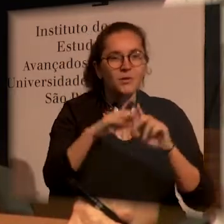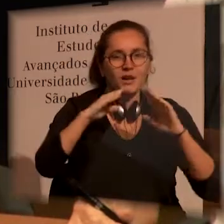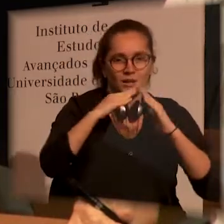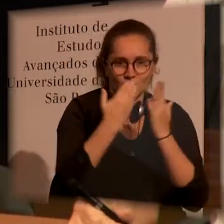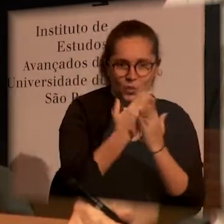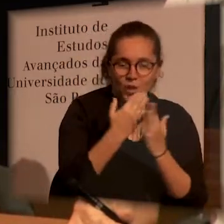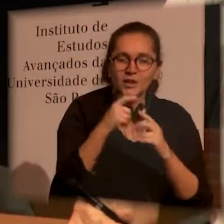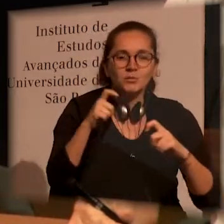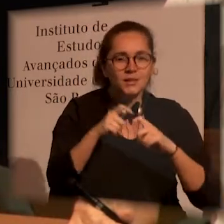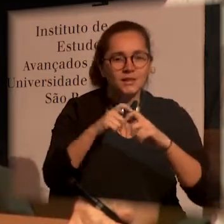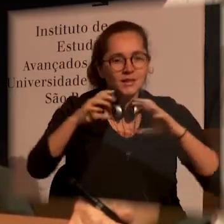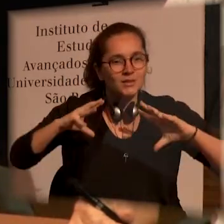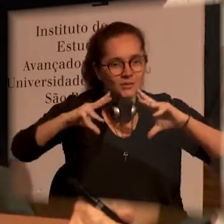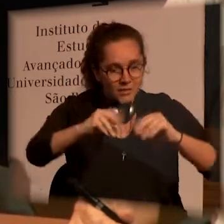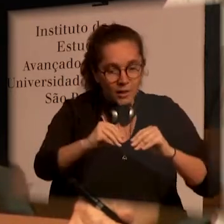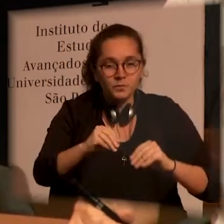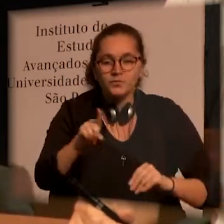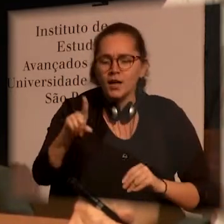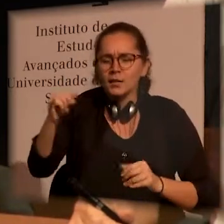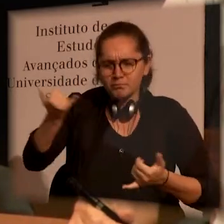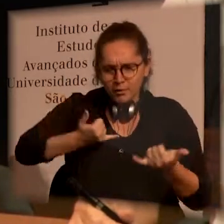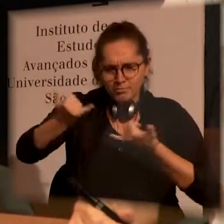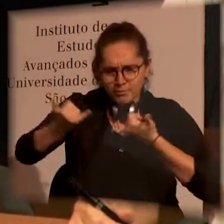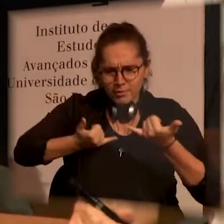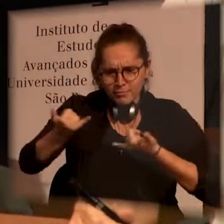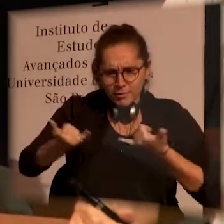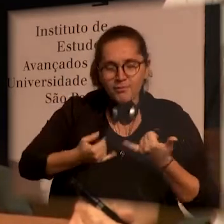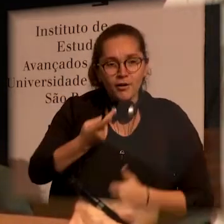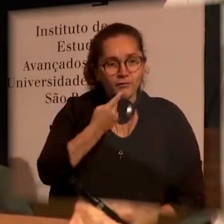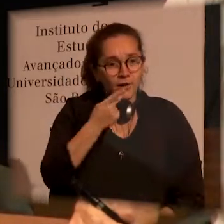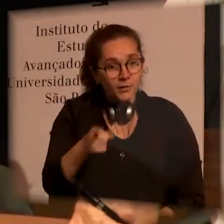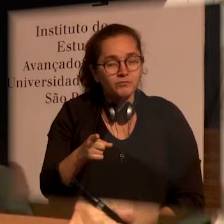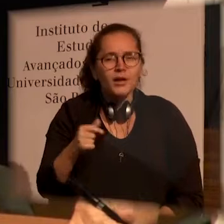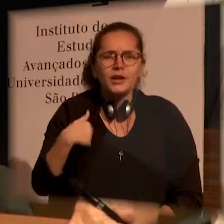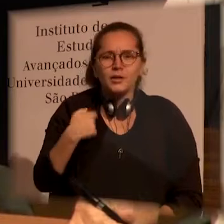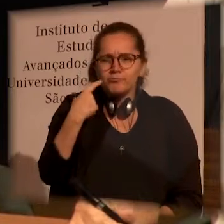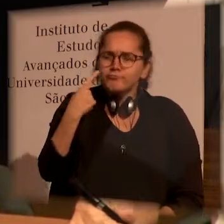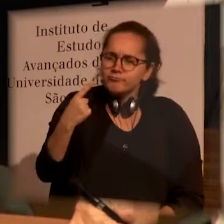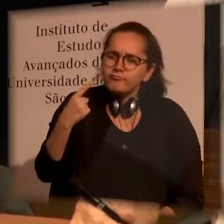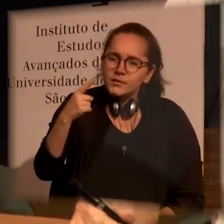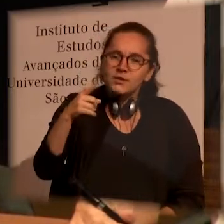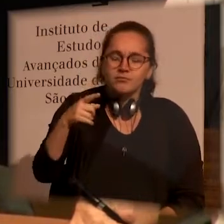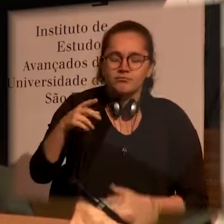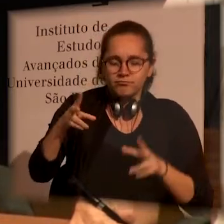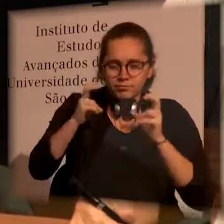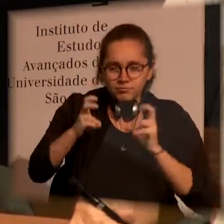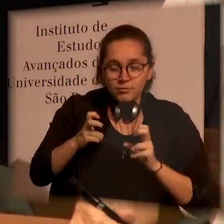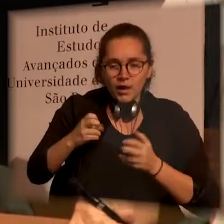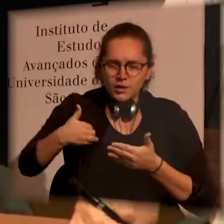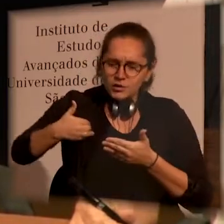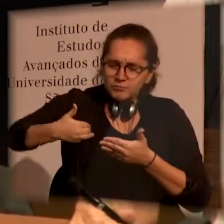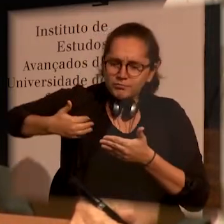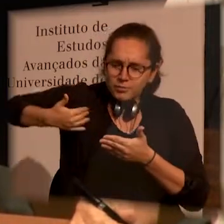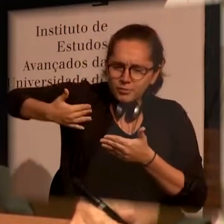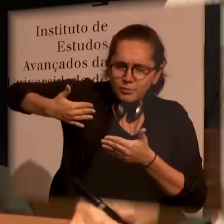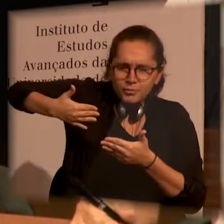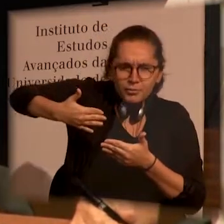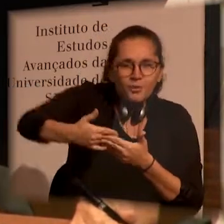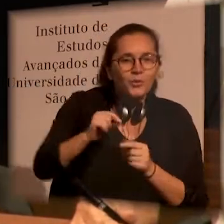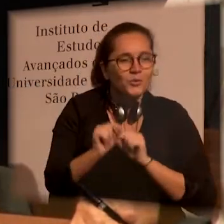of Hygiene and Tropical Medicine, as well. And he brought us this communication, since then we've initiated